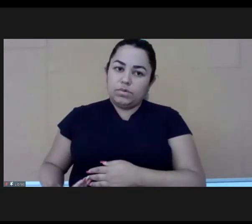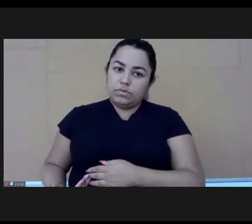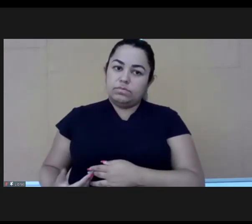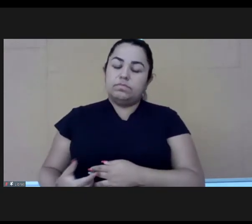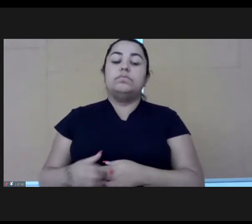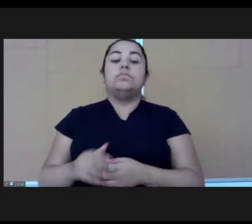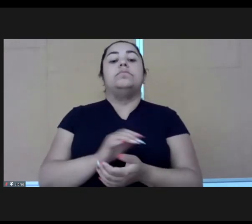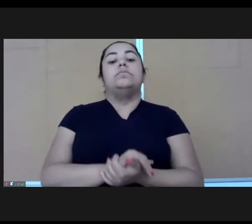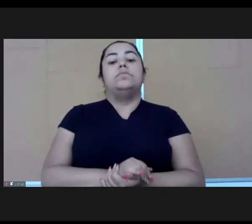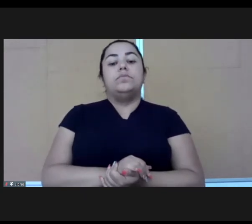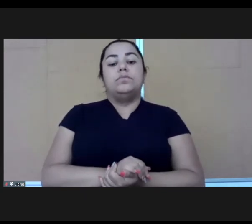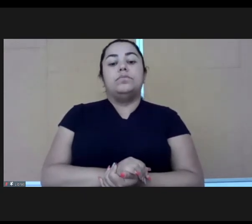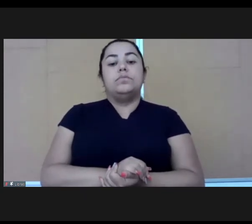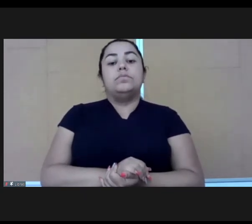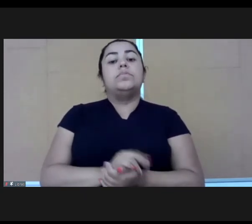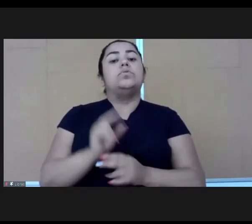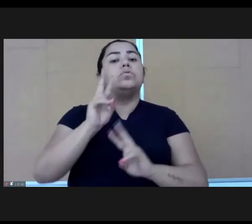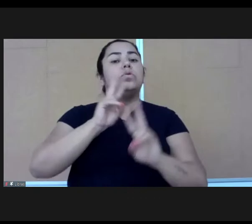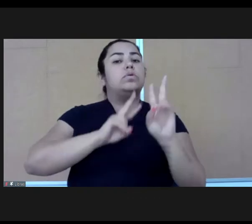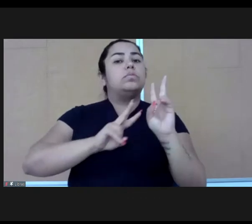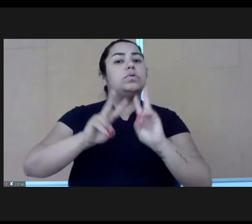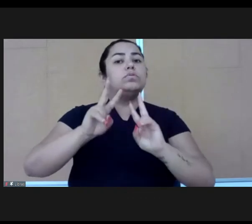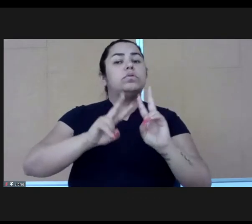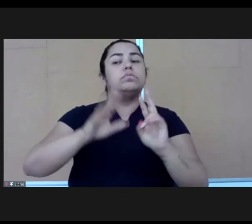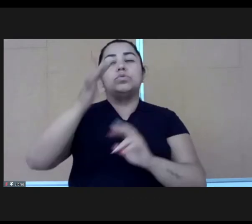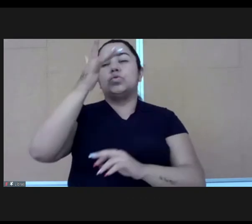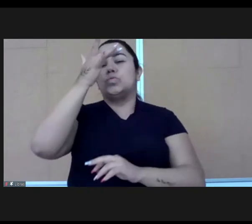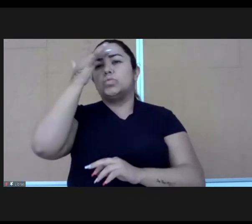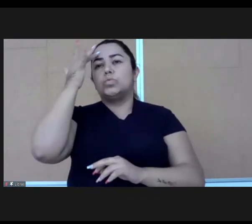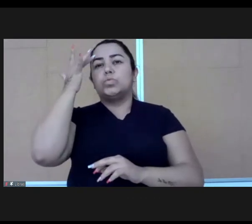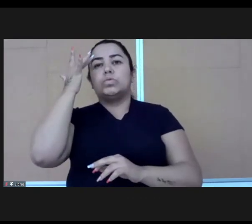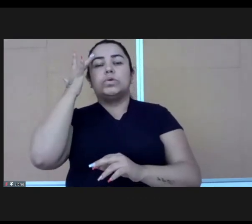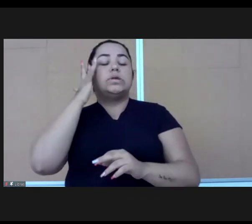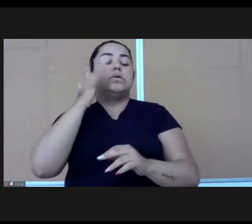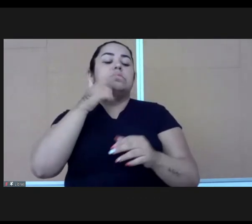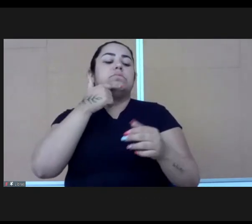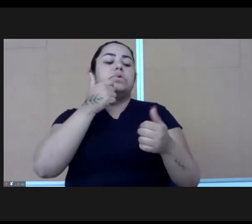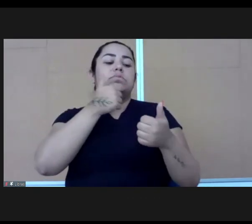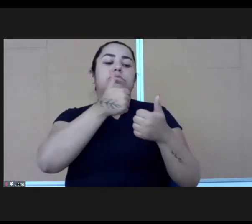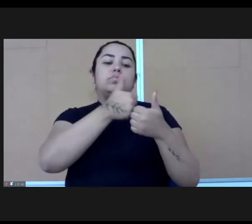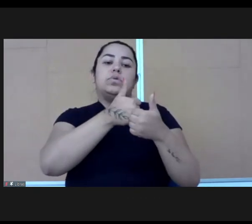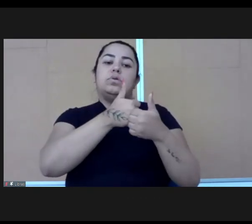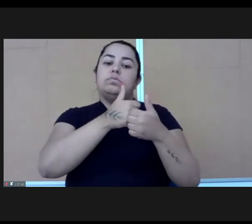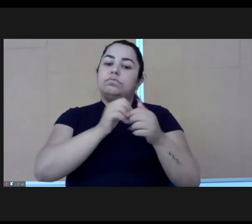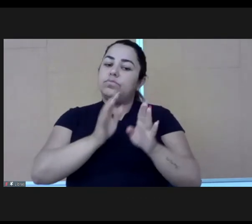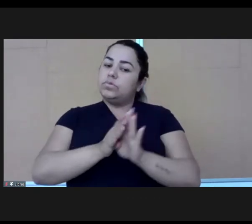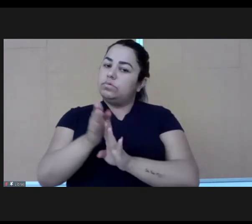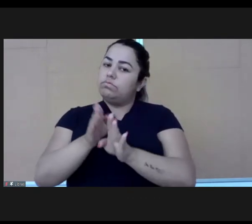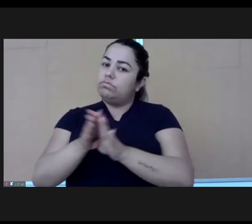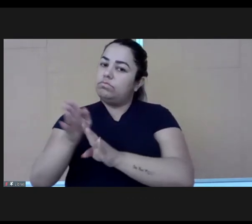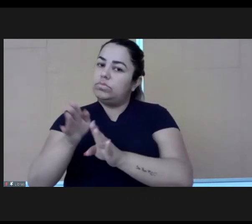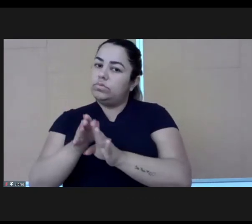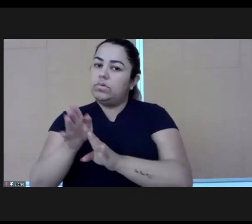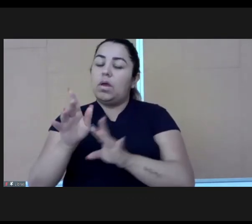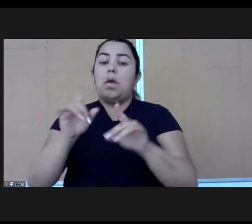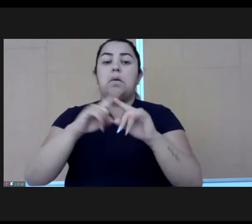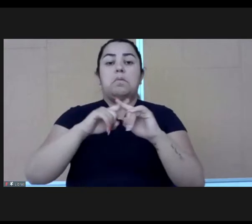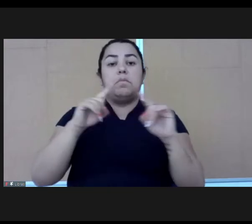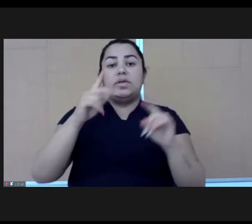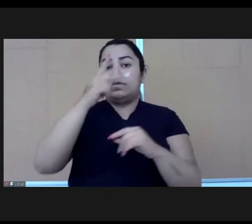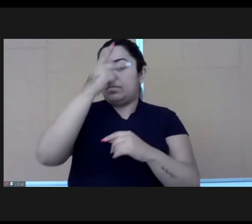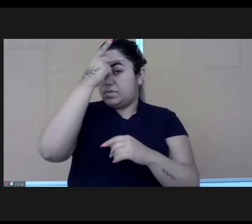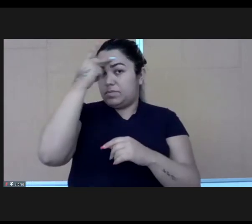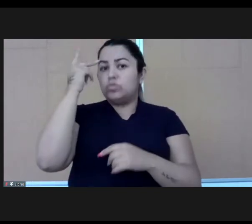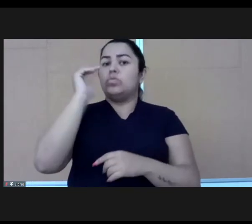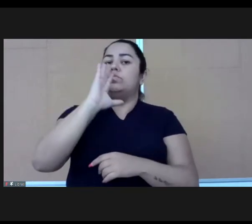need, seeing yourself as a person who not only dictates, but also comes up with solutions that are